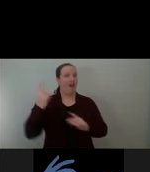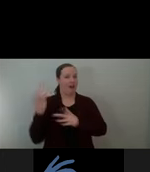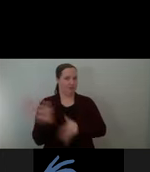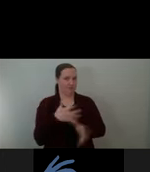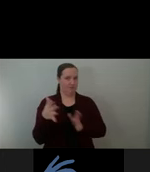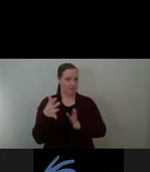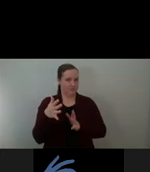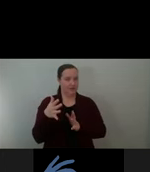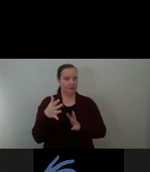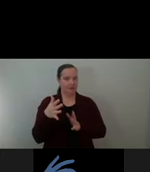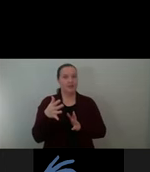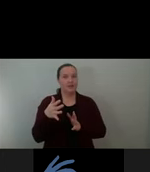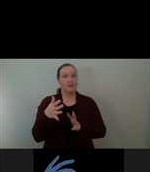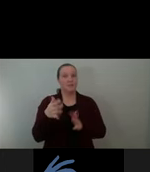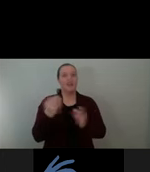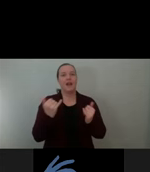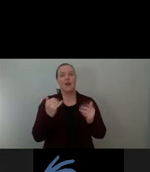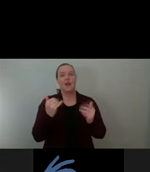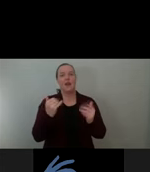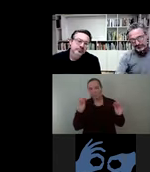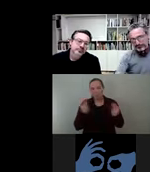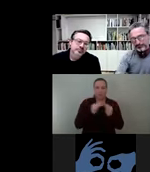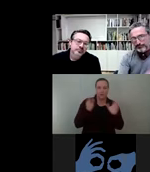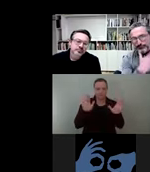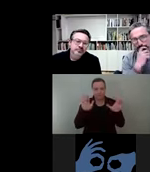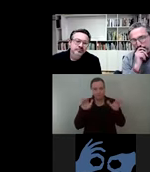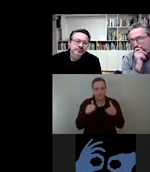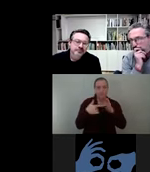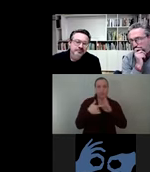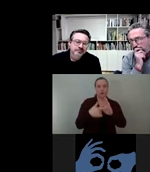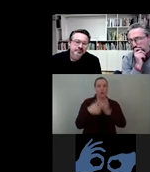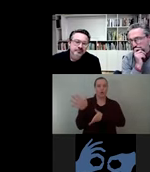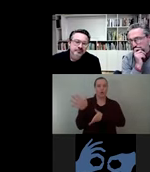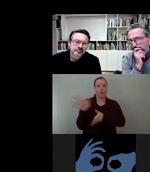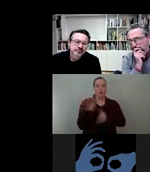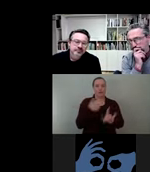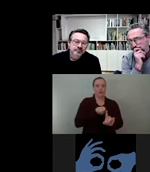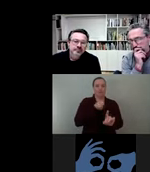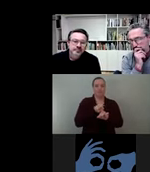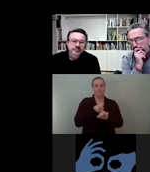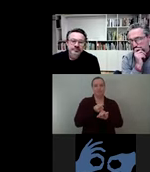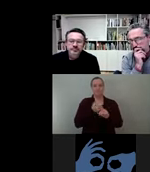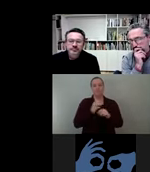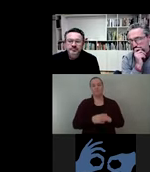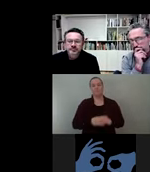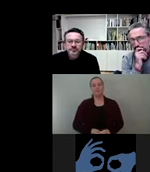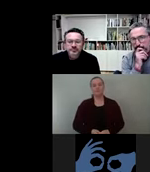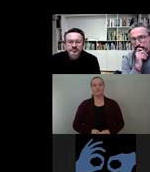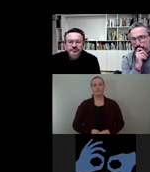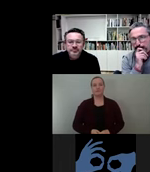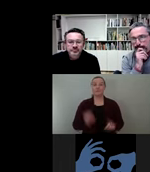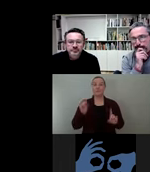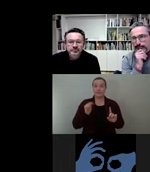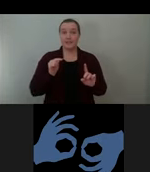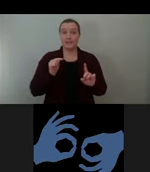Let's have a closer look at how the wind impact on the next slide. What you're looking at here is the site